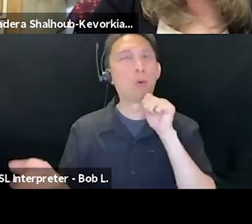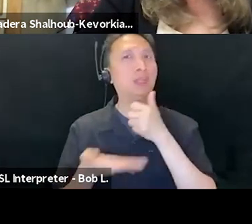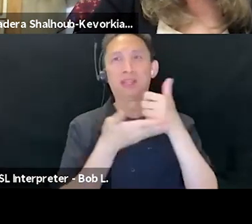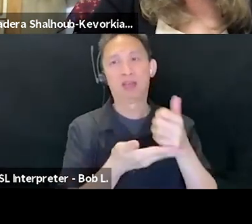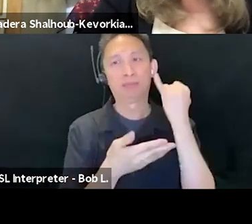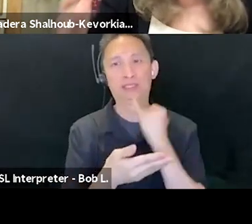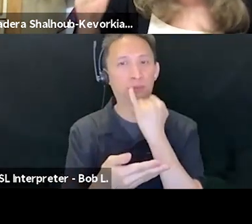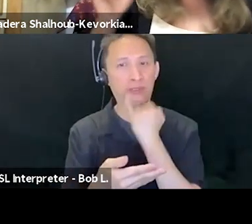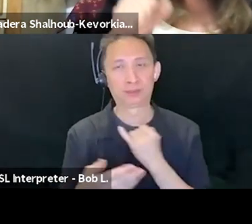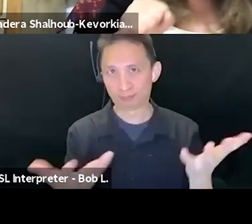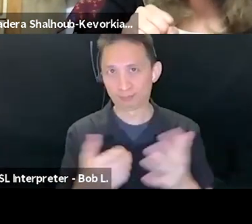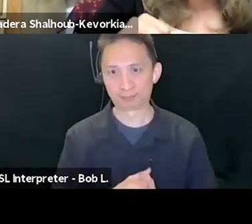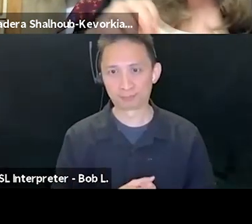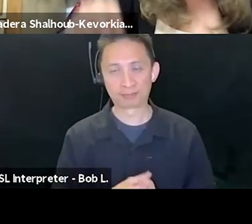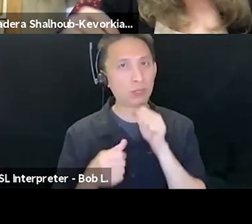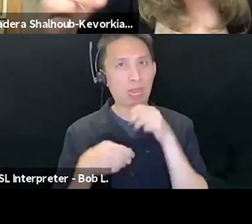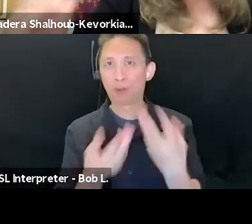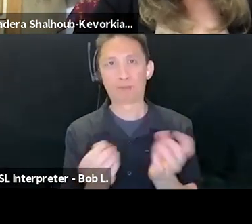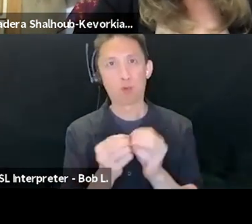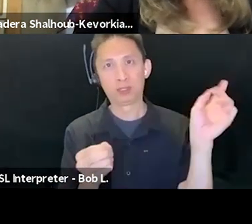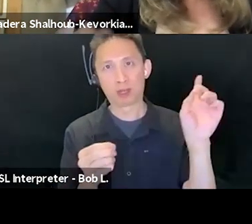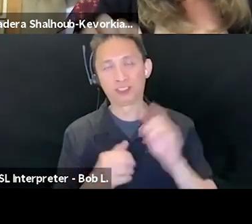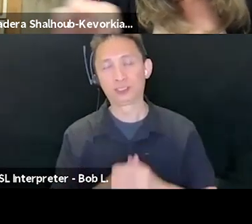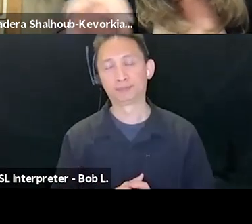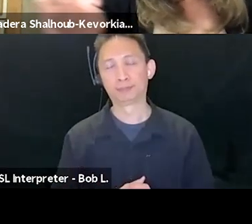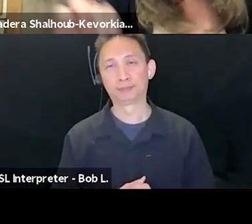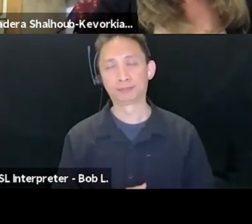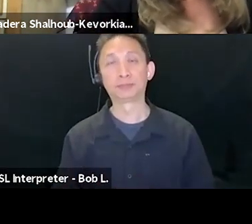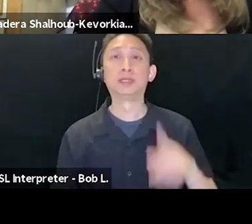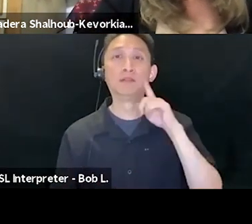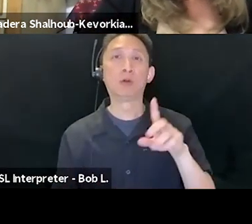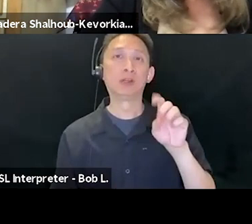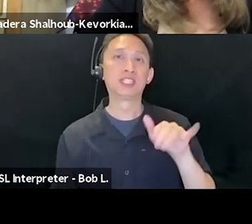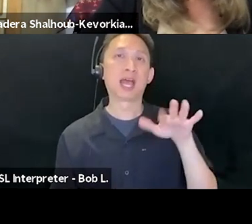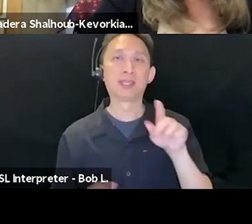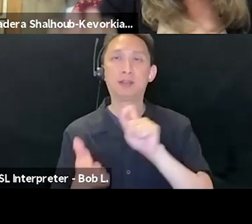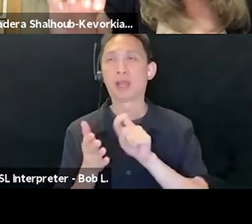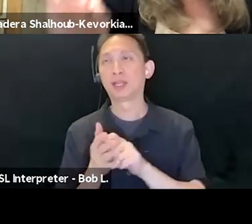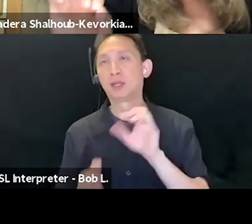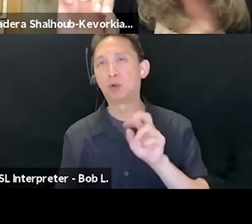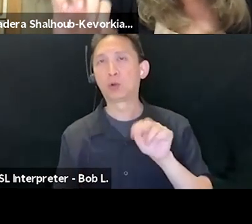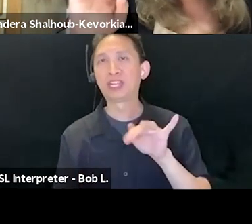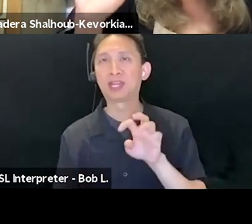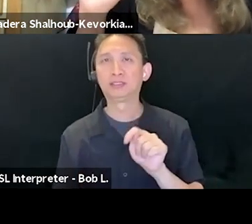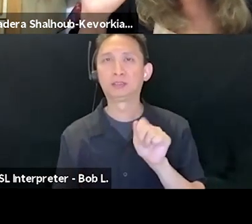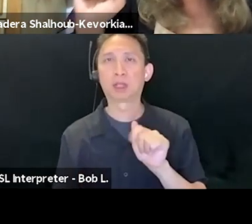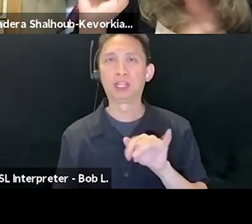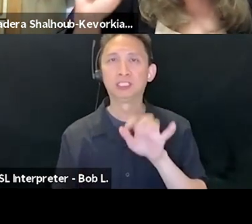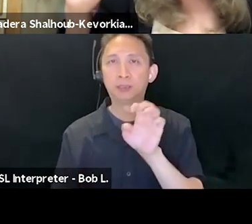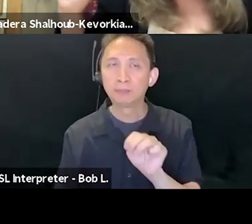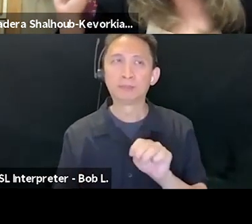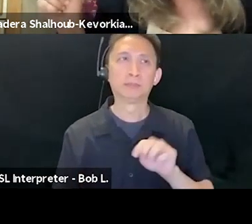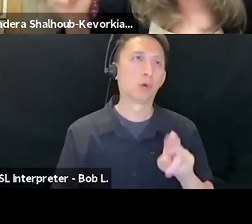Middle East. In Said's work, neither in Orientalism nor in his numerous secretive writing, did Said's conception of